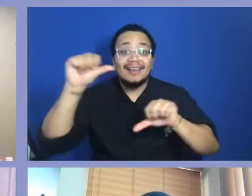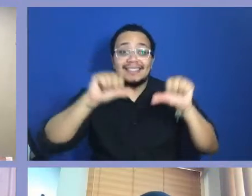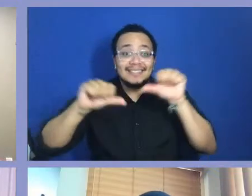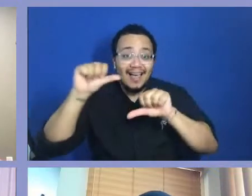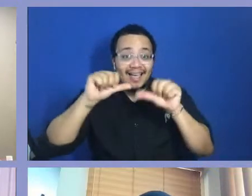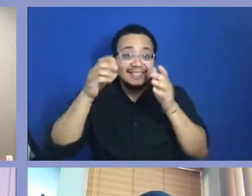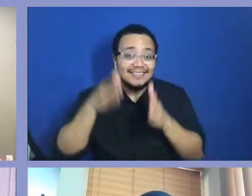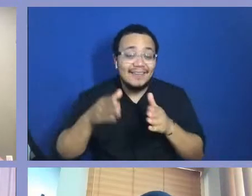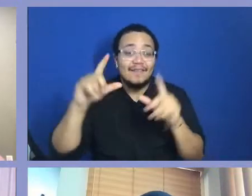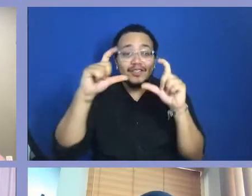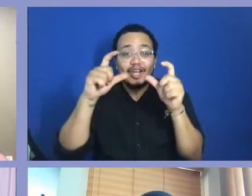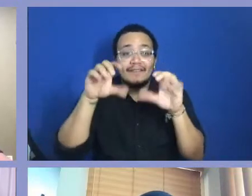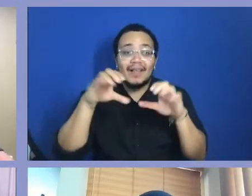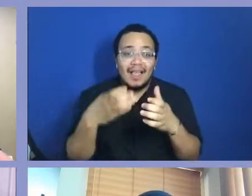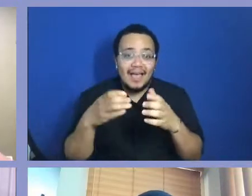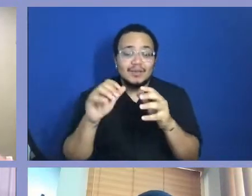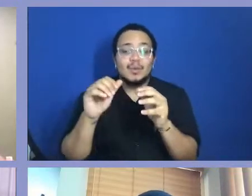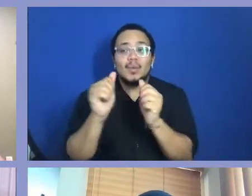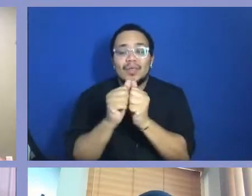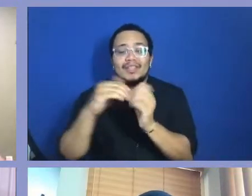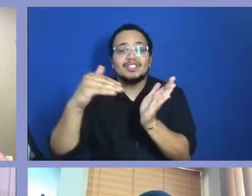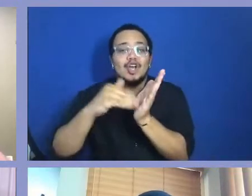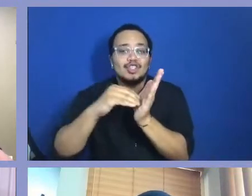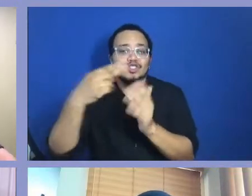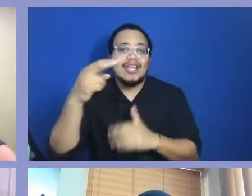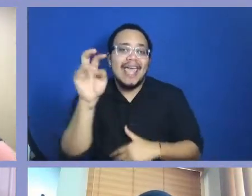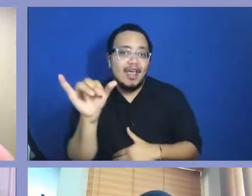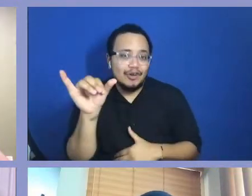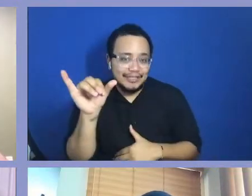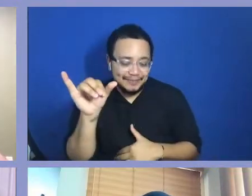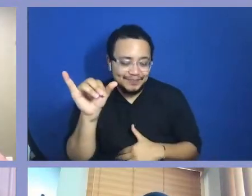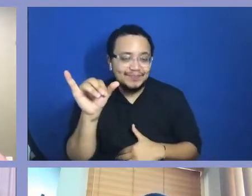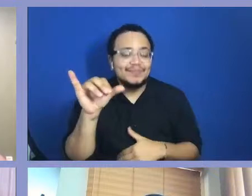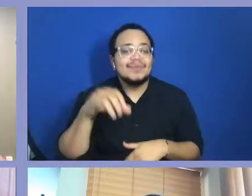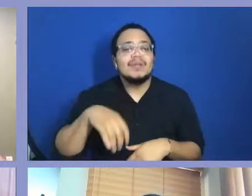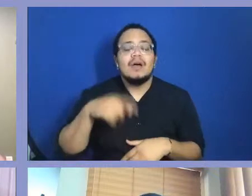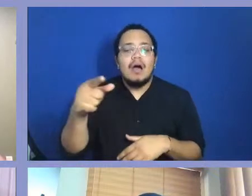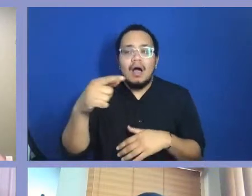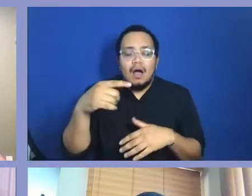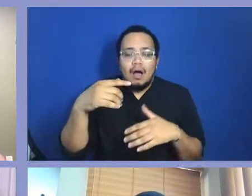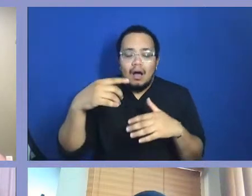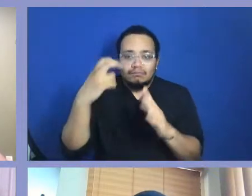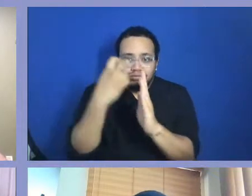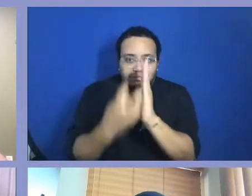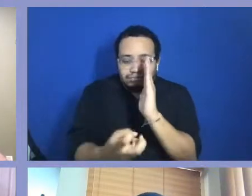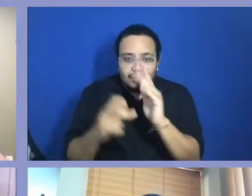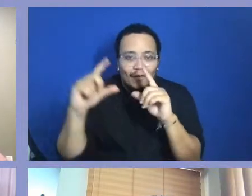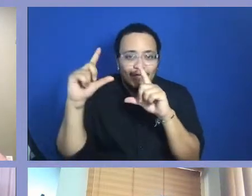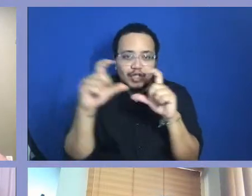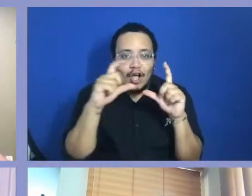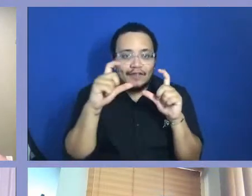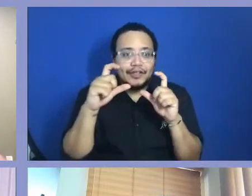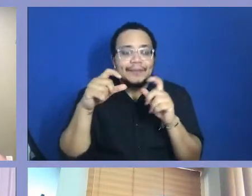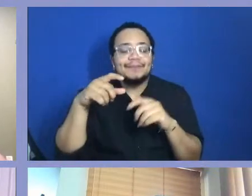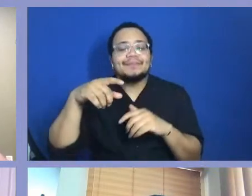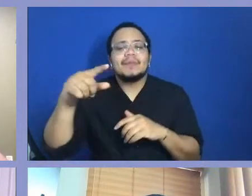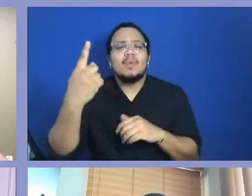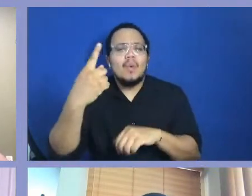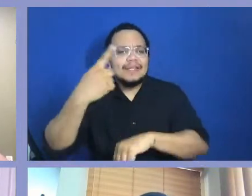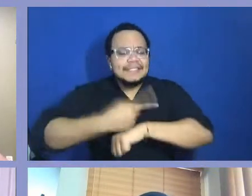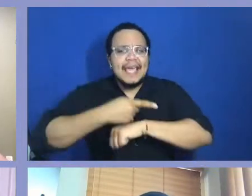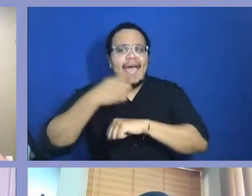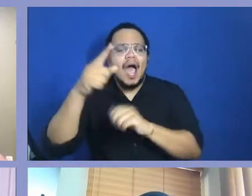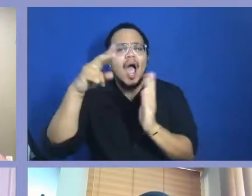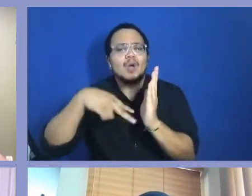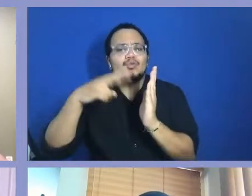back. Then I started working for a black student paper called Art Choking Times. If you do the things you're interested in, you're on your